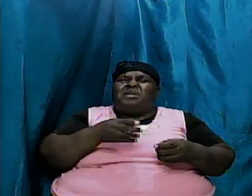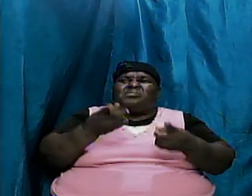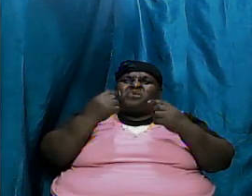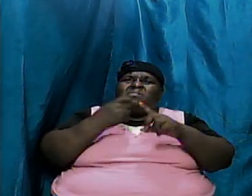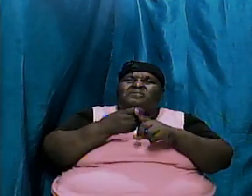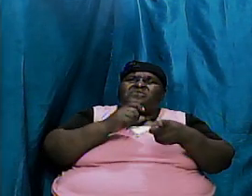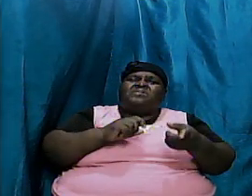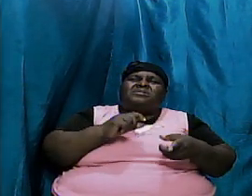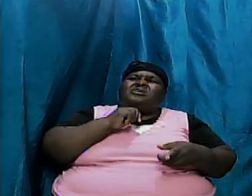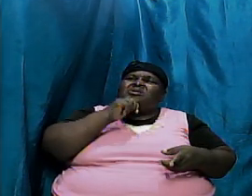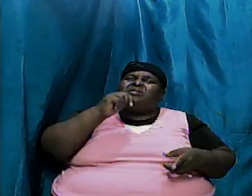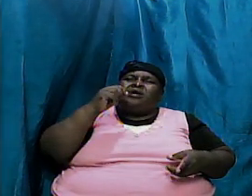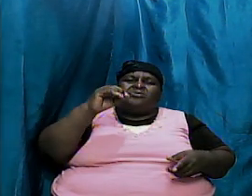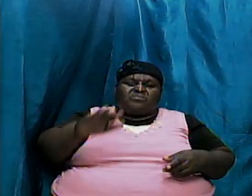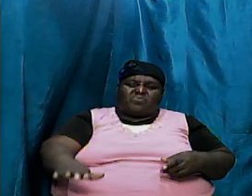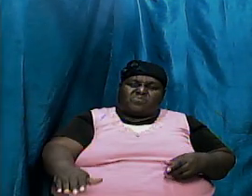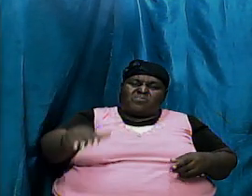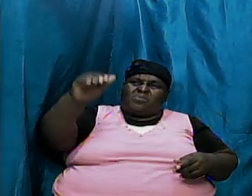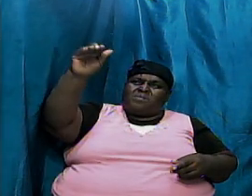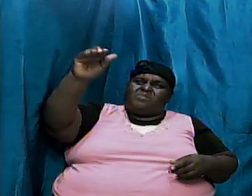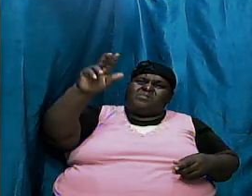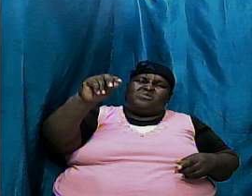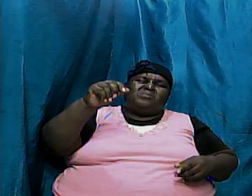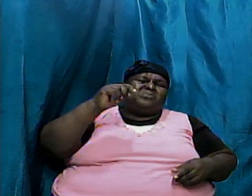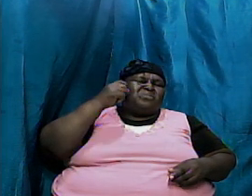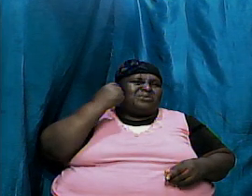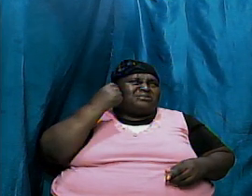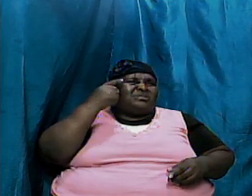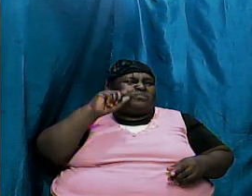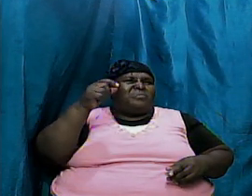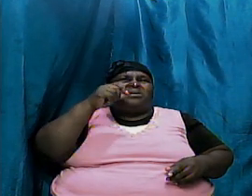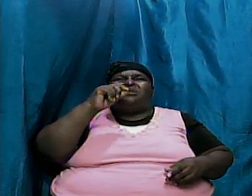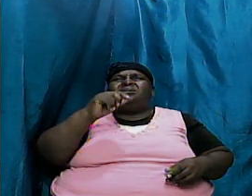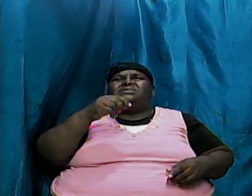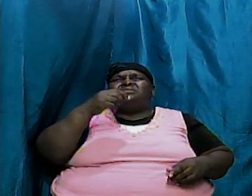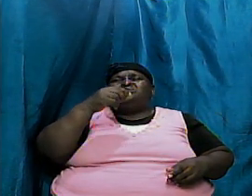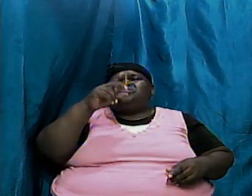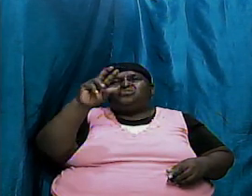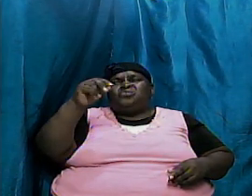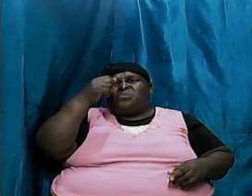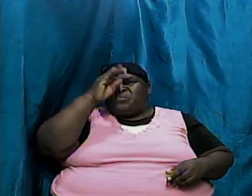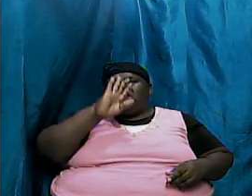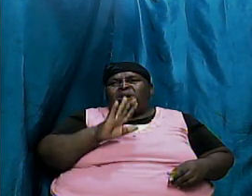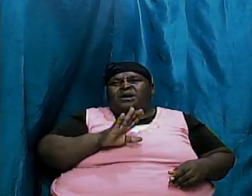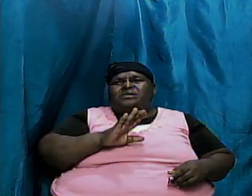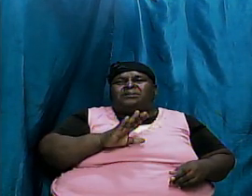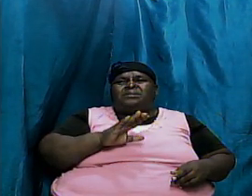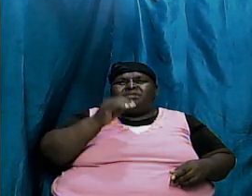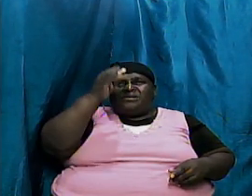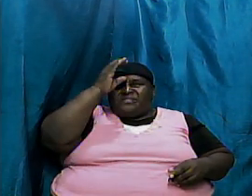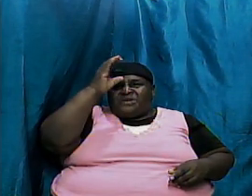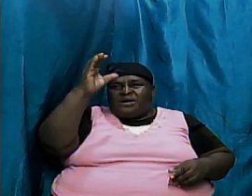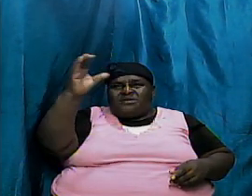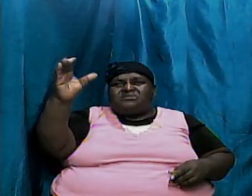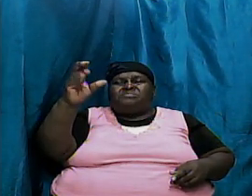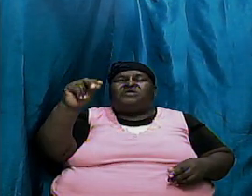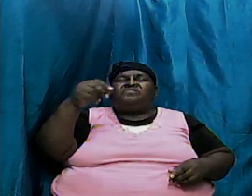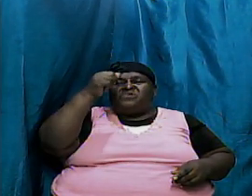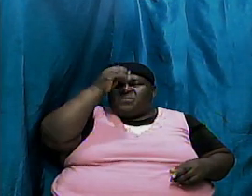with any understanding that there was no God the concept of no God is a recent phenomenon